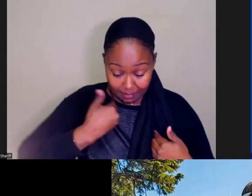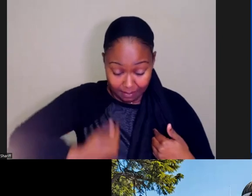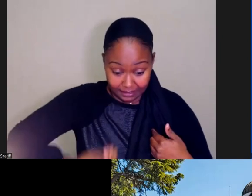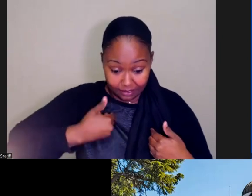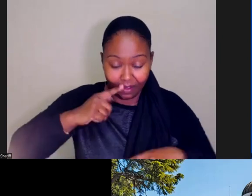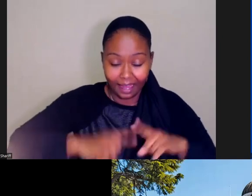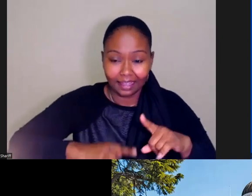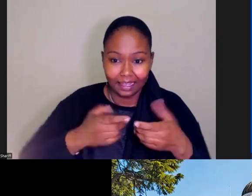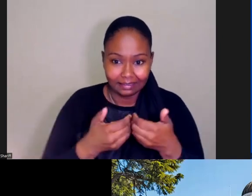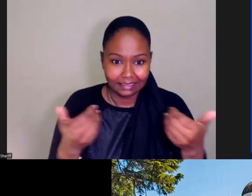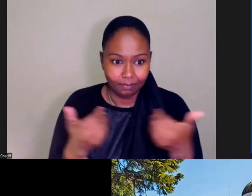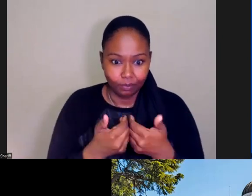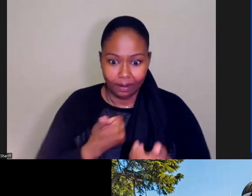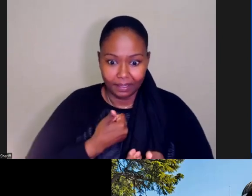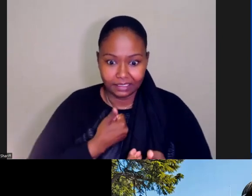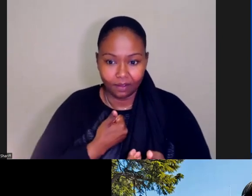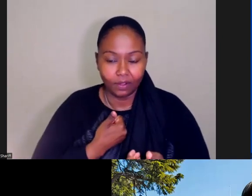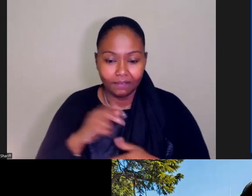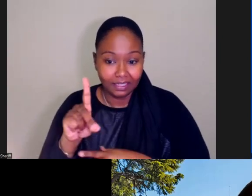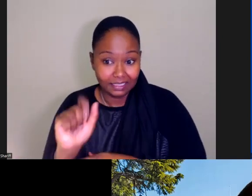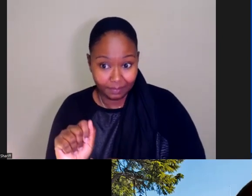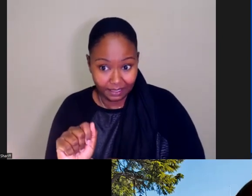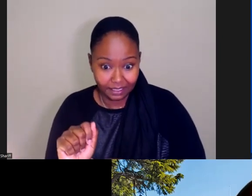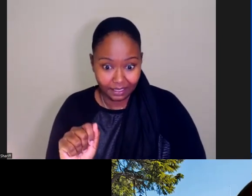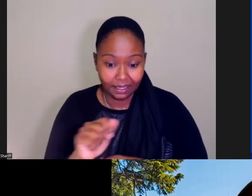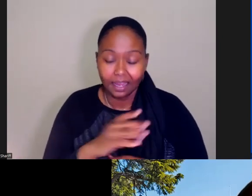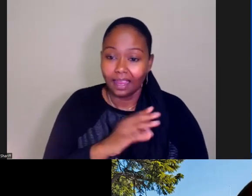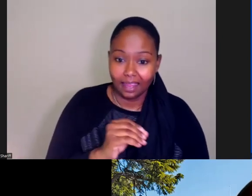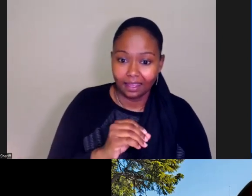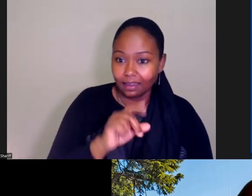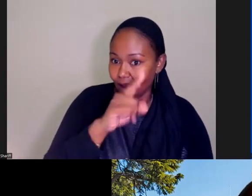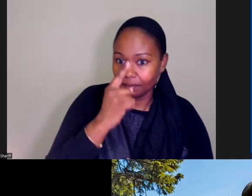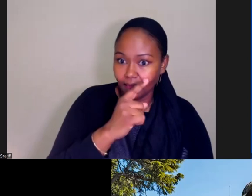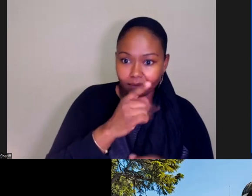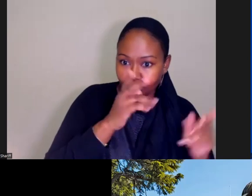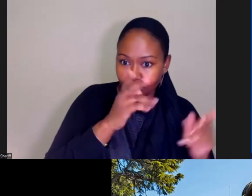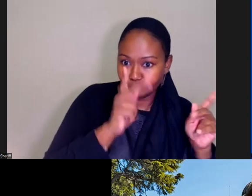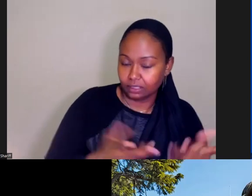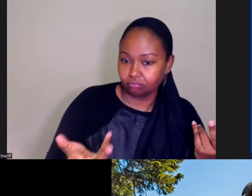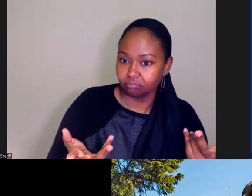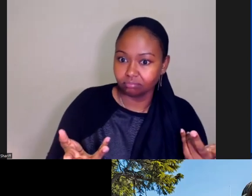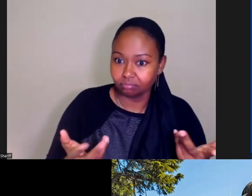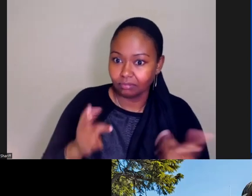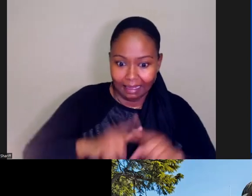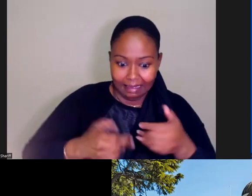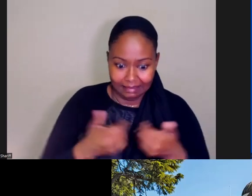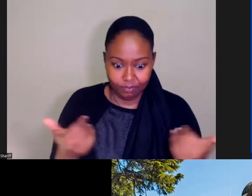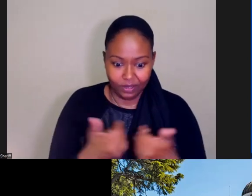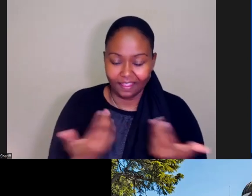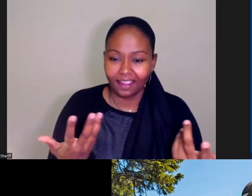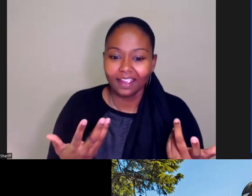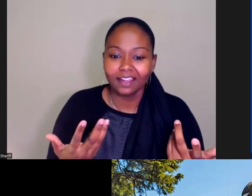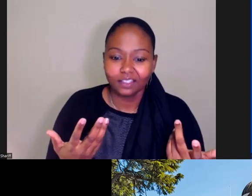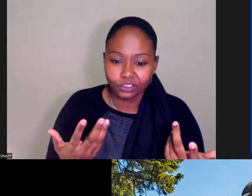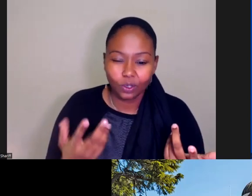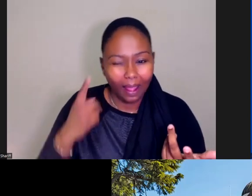being a person with a disability, as well as a Black person. And, you know, and I think